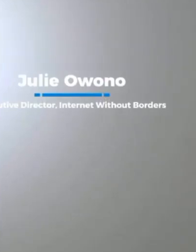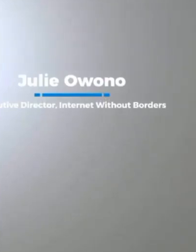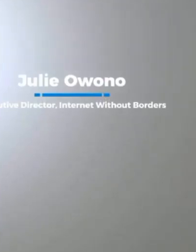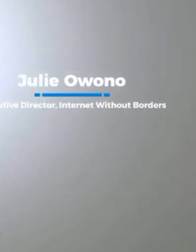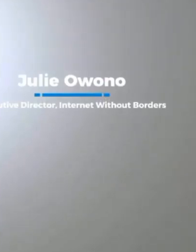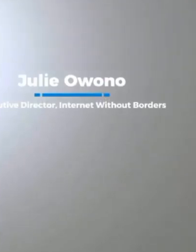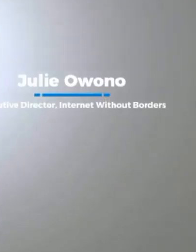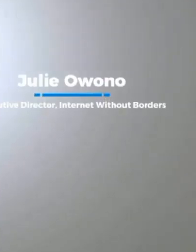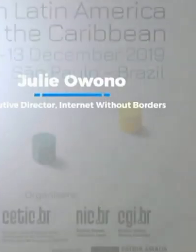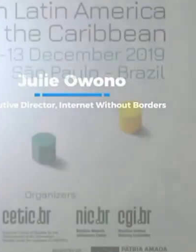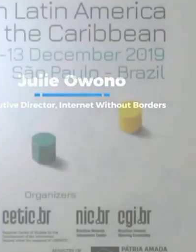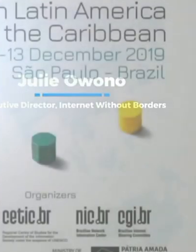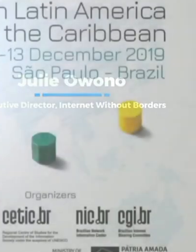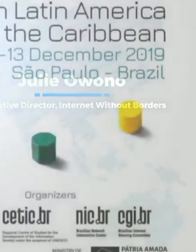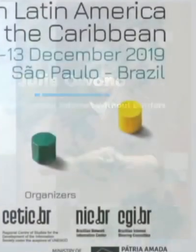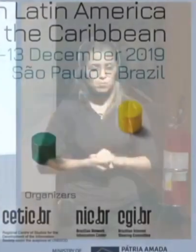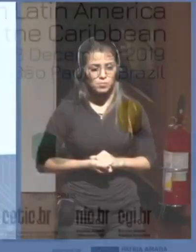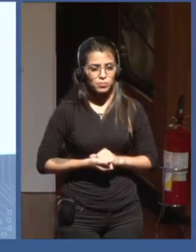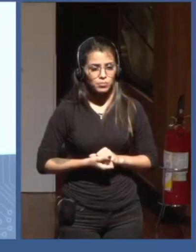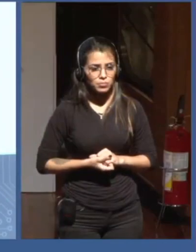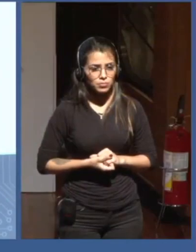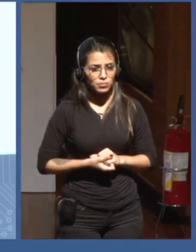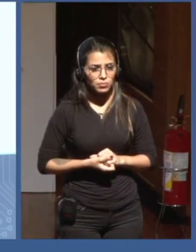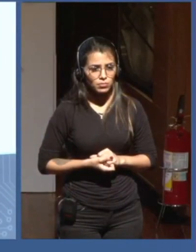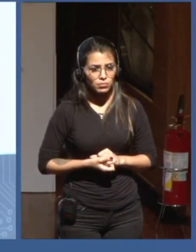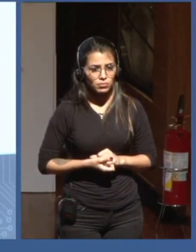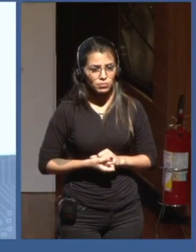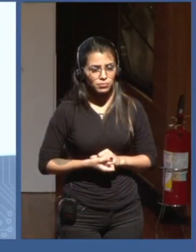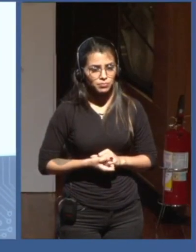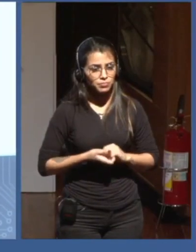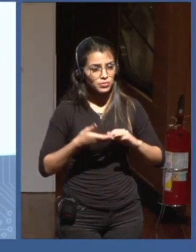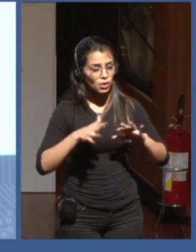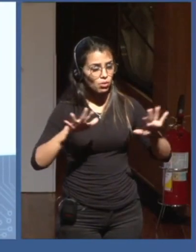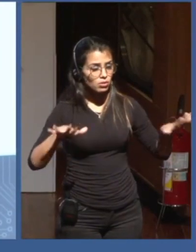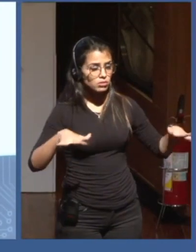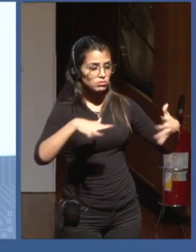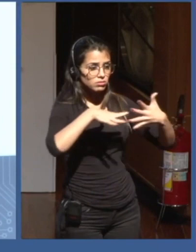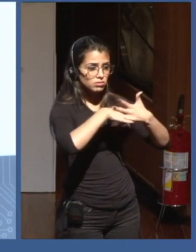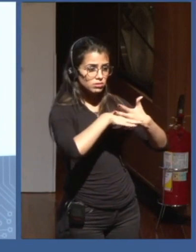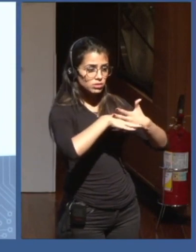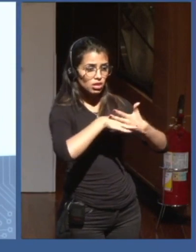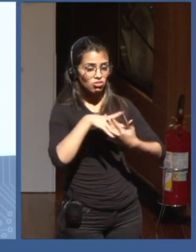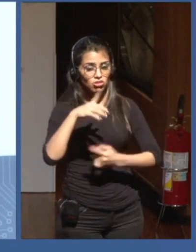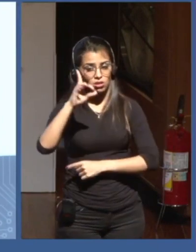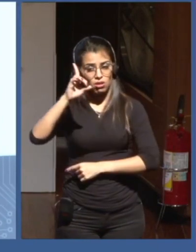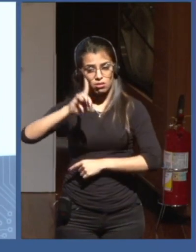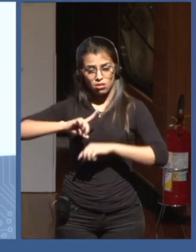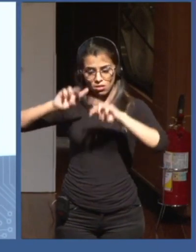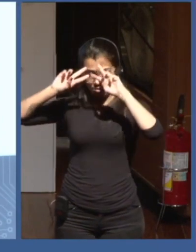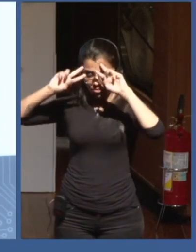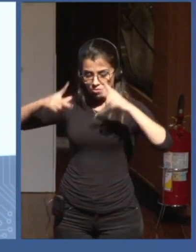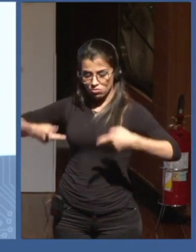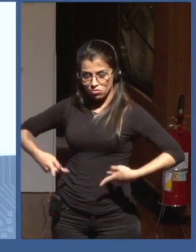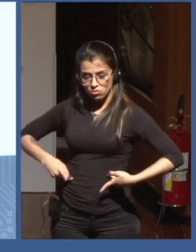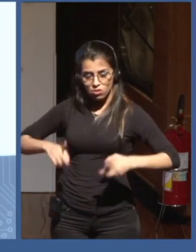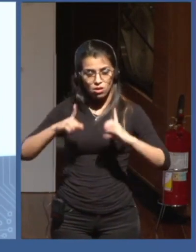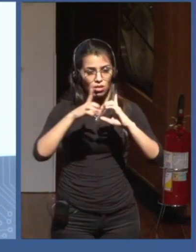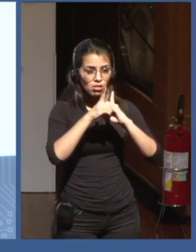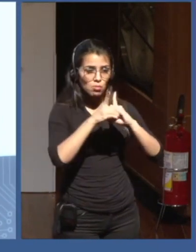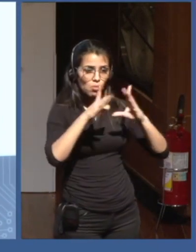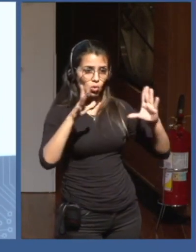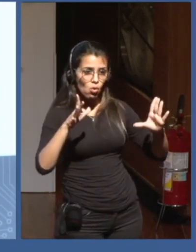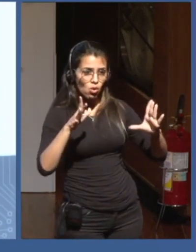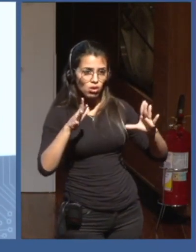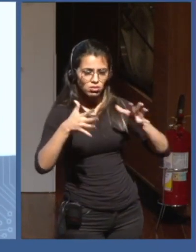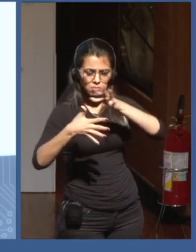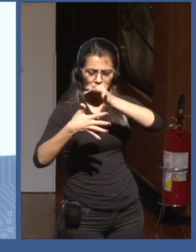Relationship, human rights, and democracy, these are key elements to ensure sustainable development. And now I am pleased to invite to the